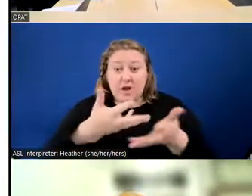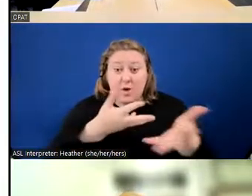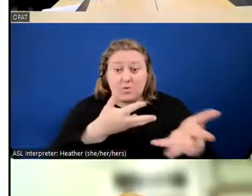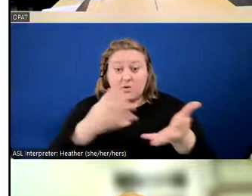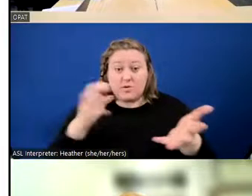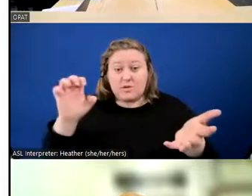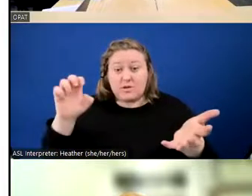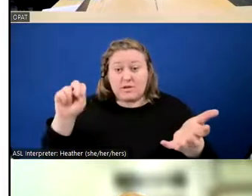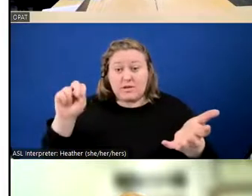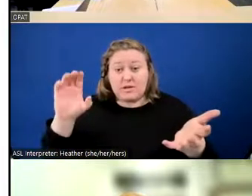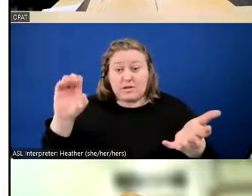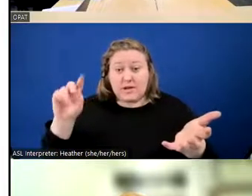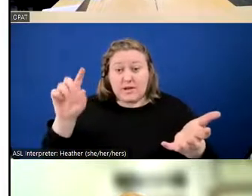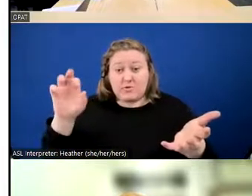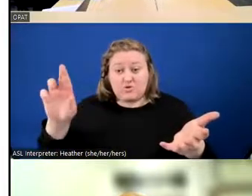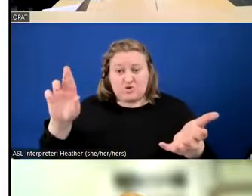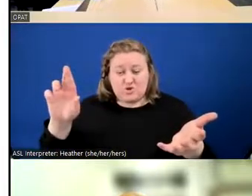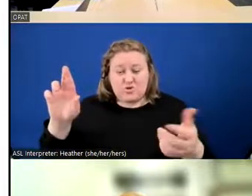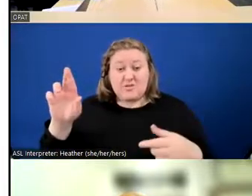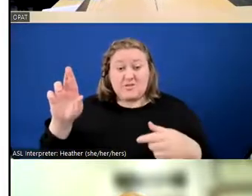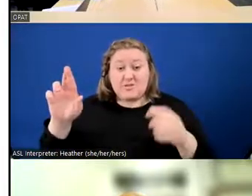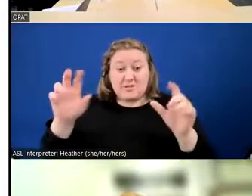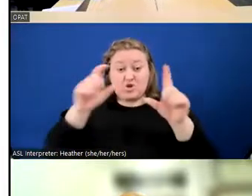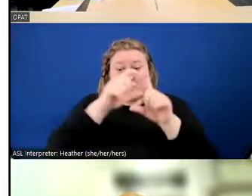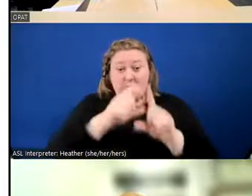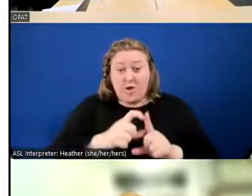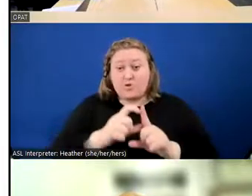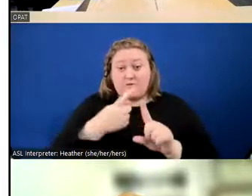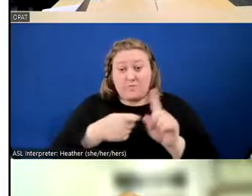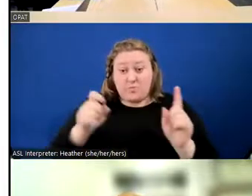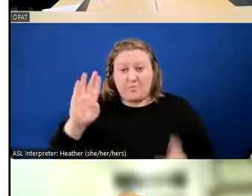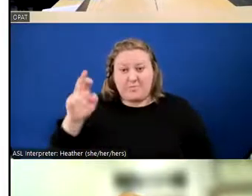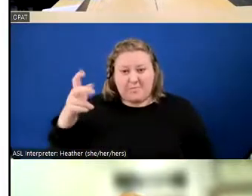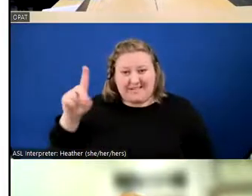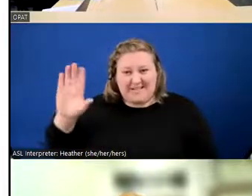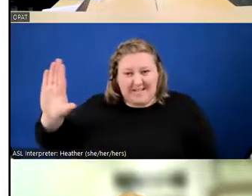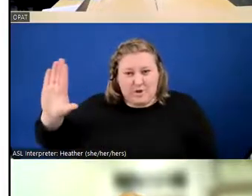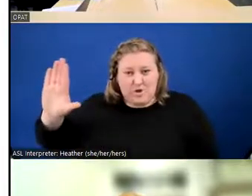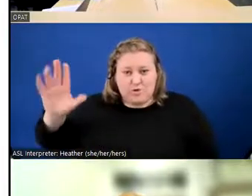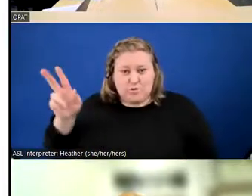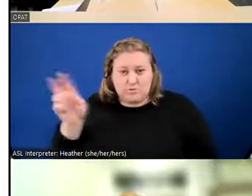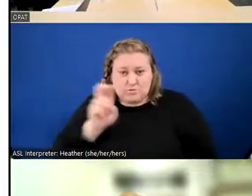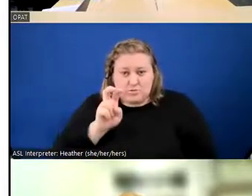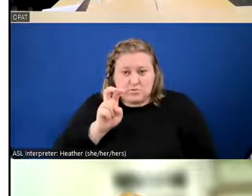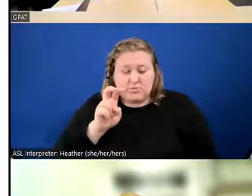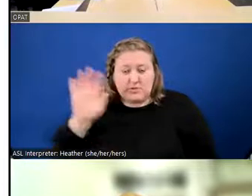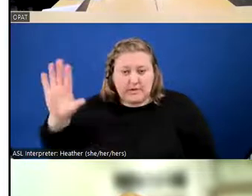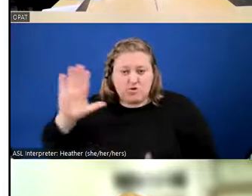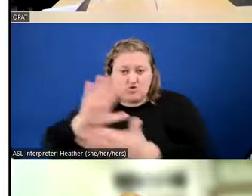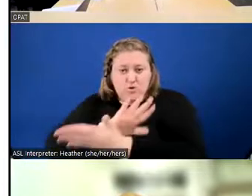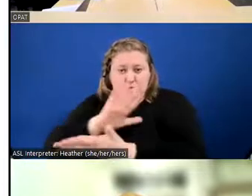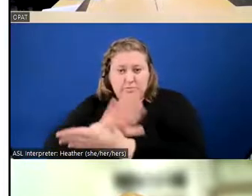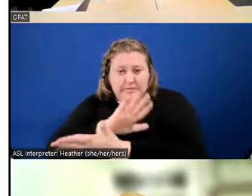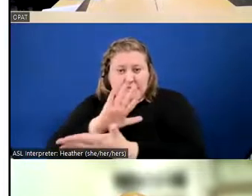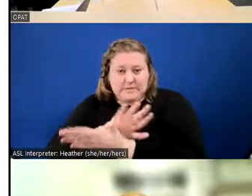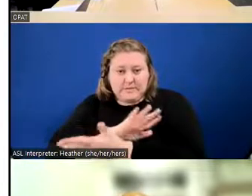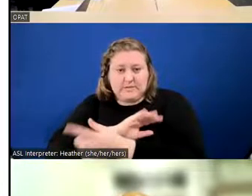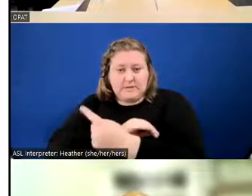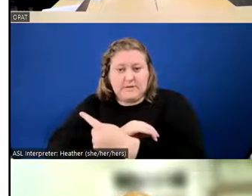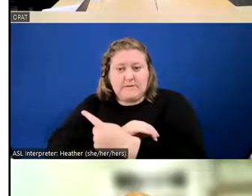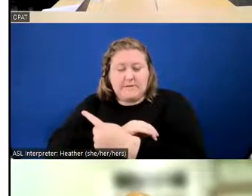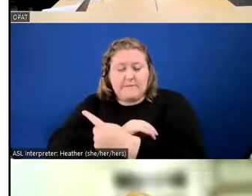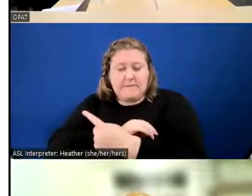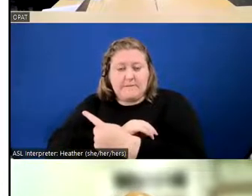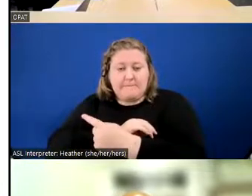terms come from BPD's own Rule 323. Document that explains what